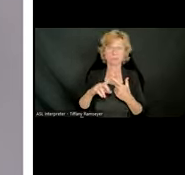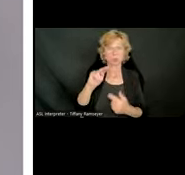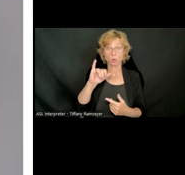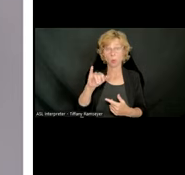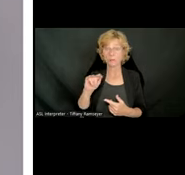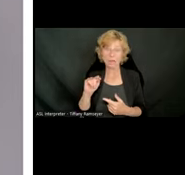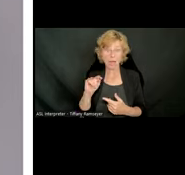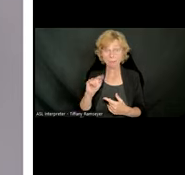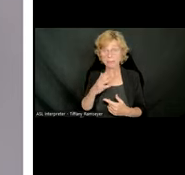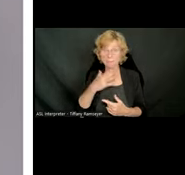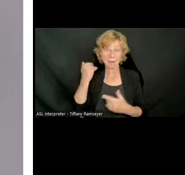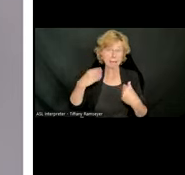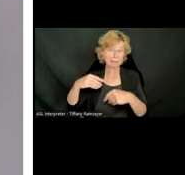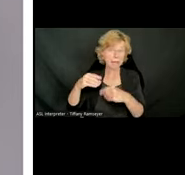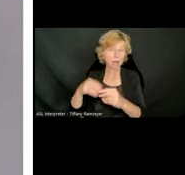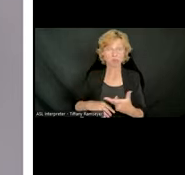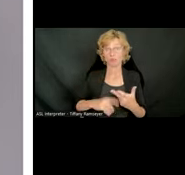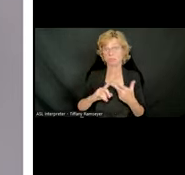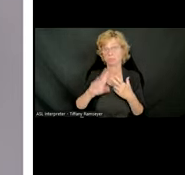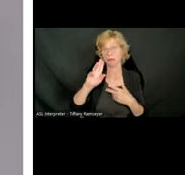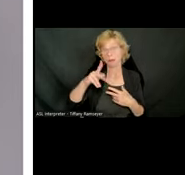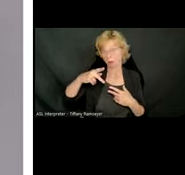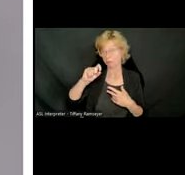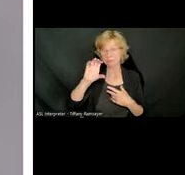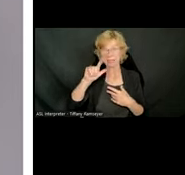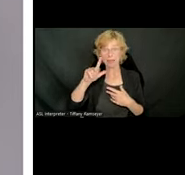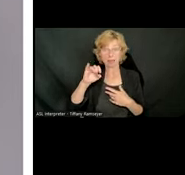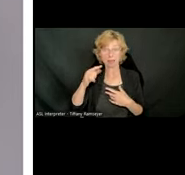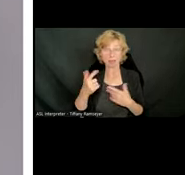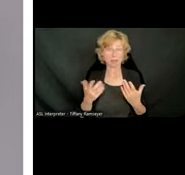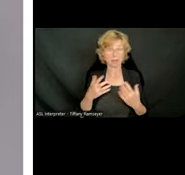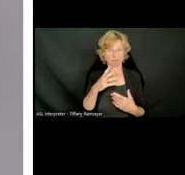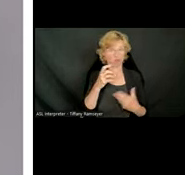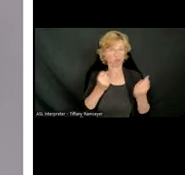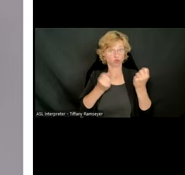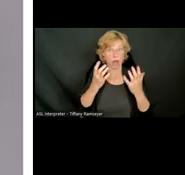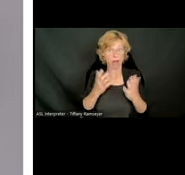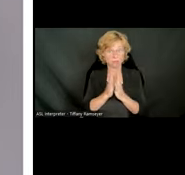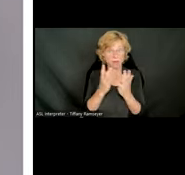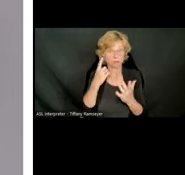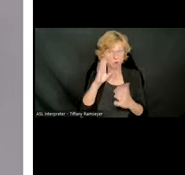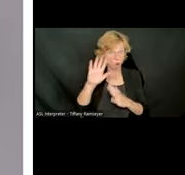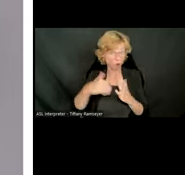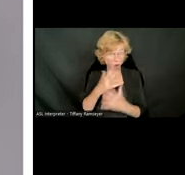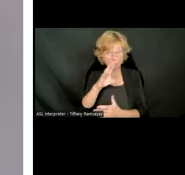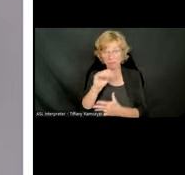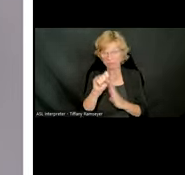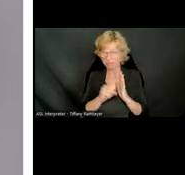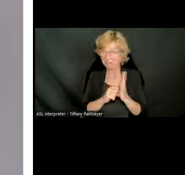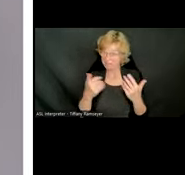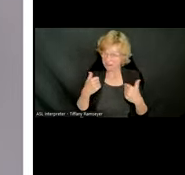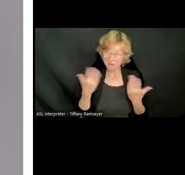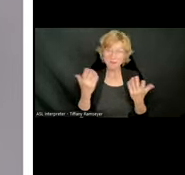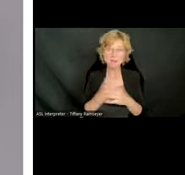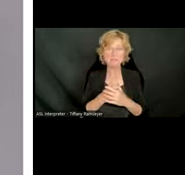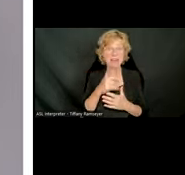driver's license manuals in all 50 states. If we don't have a book that a student needs for school, it can be requested, and we will also add it